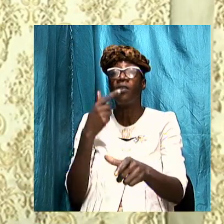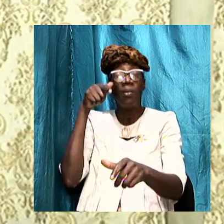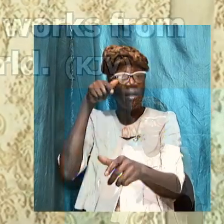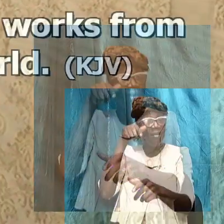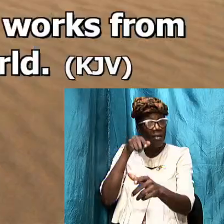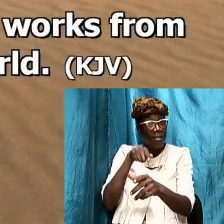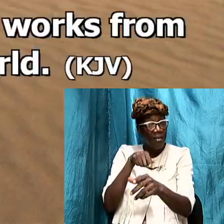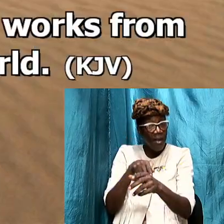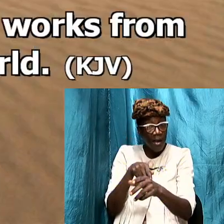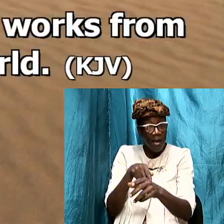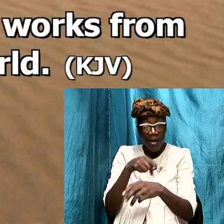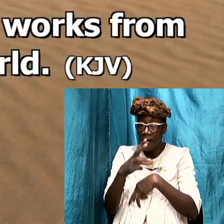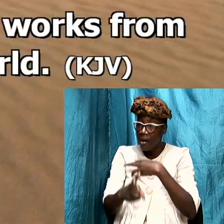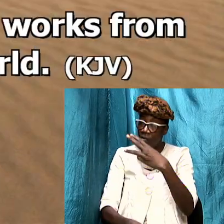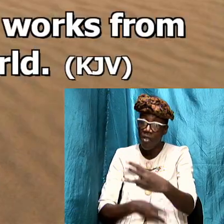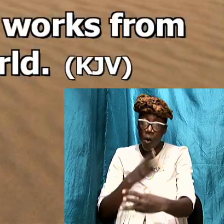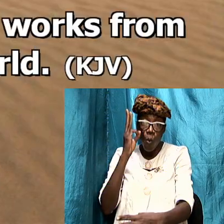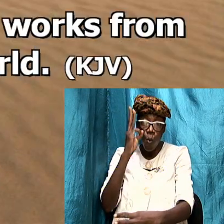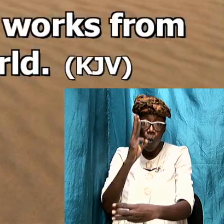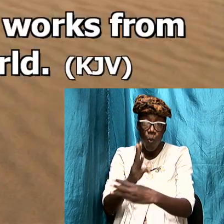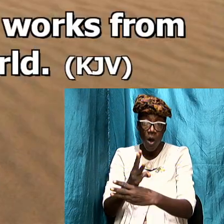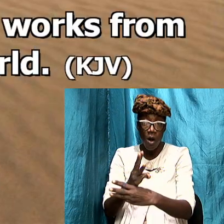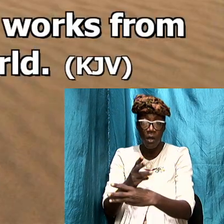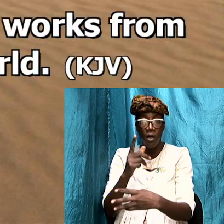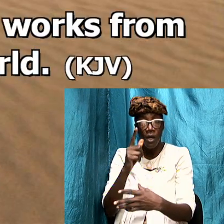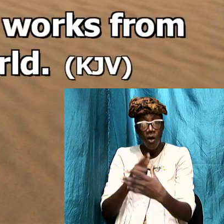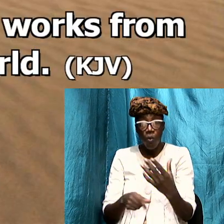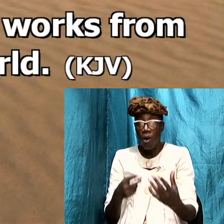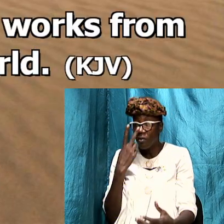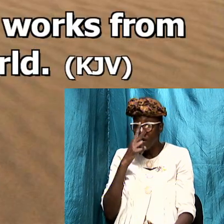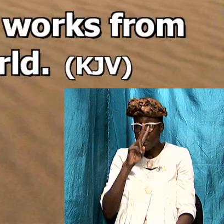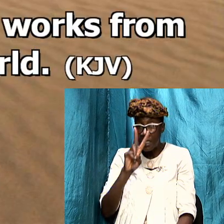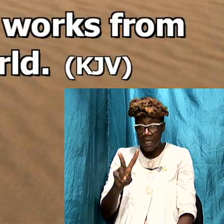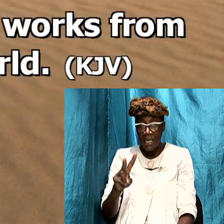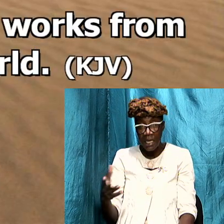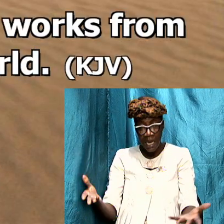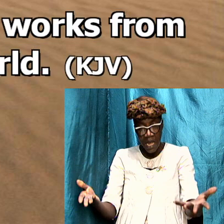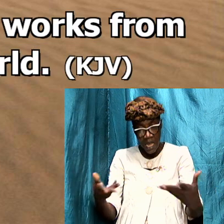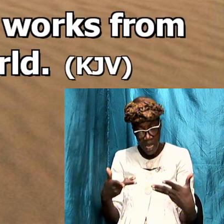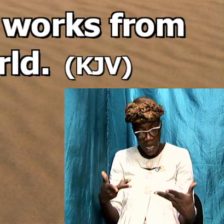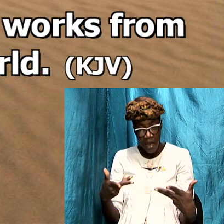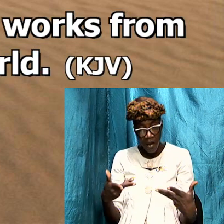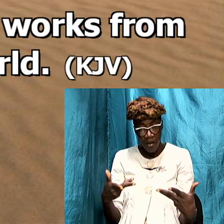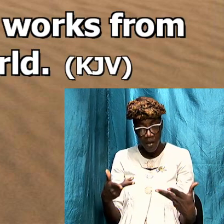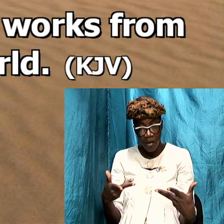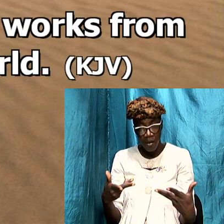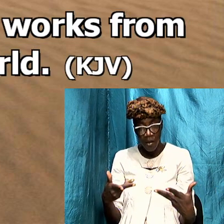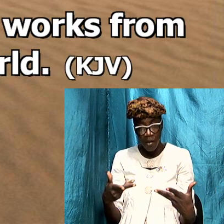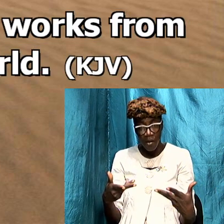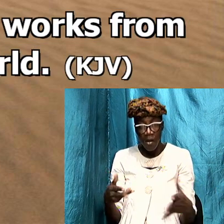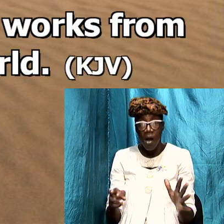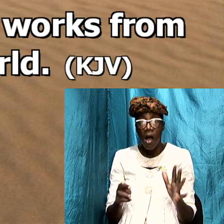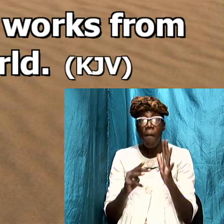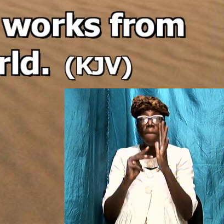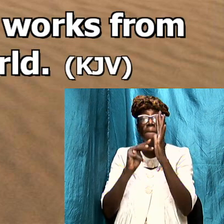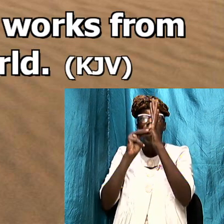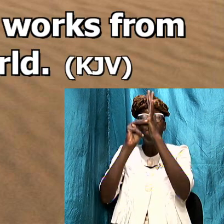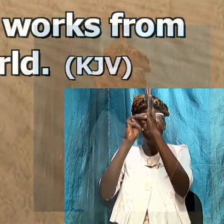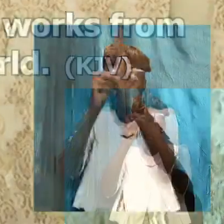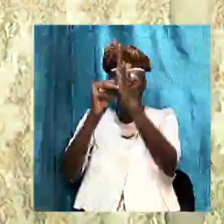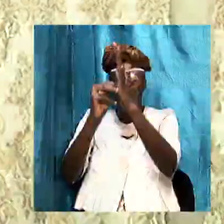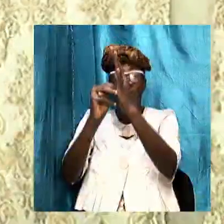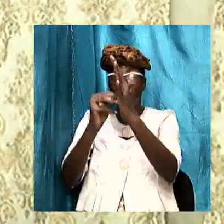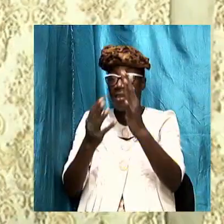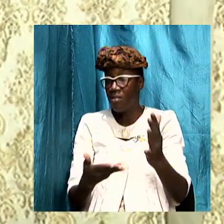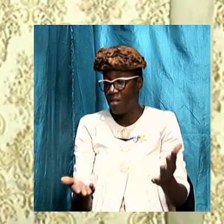of the world what we are seeing here are manifestations things